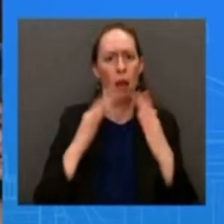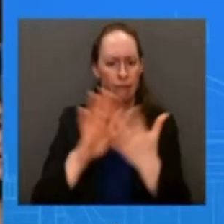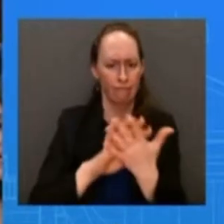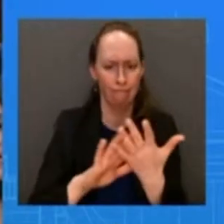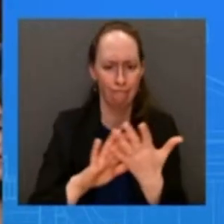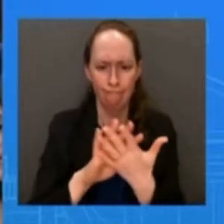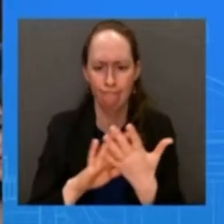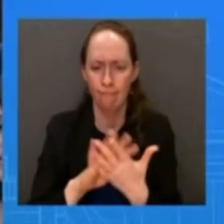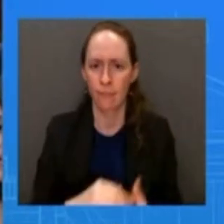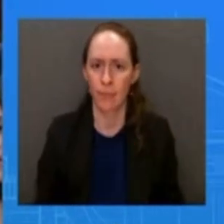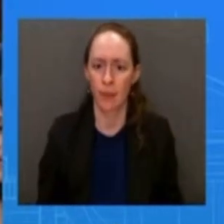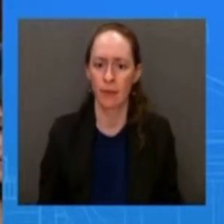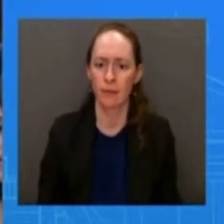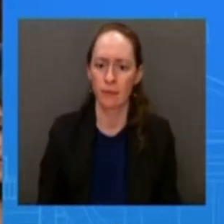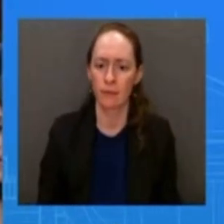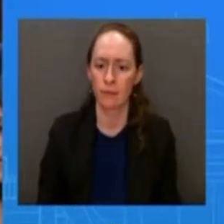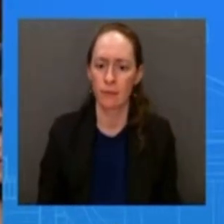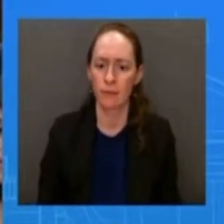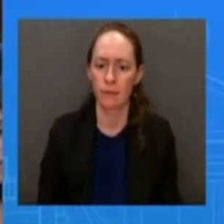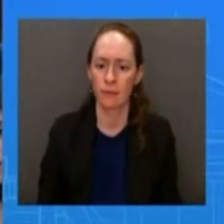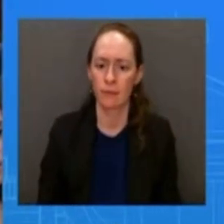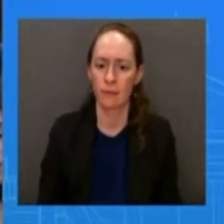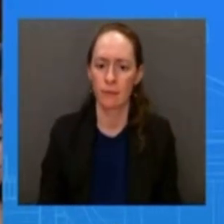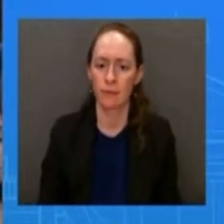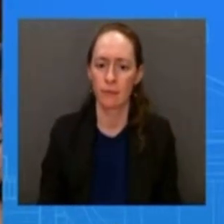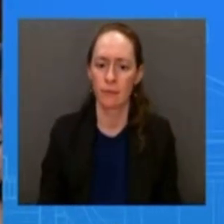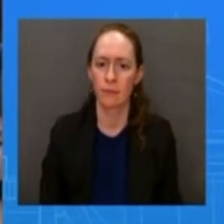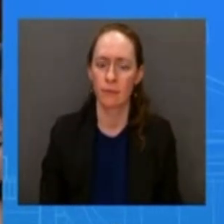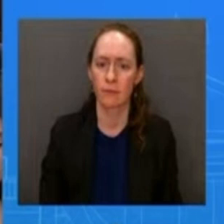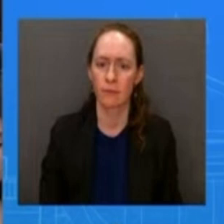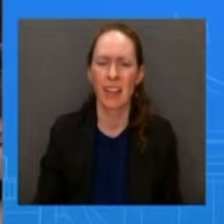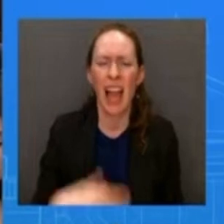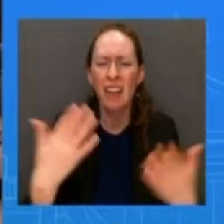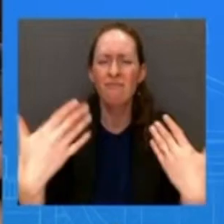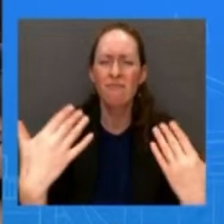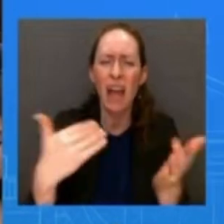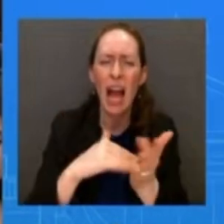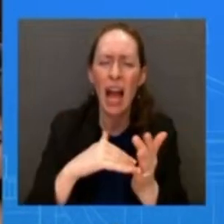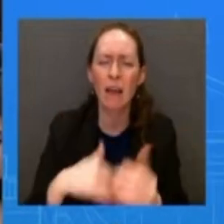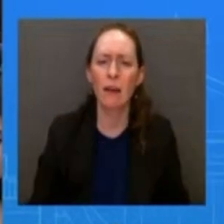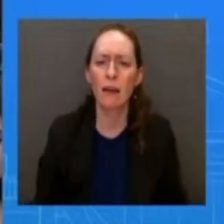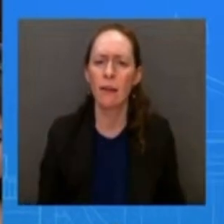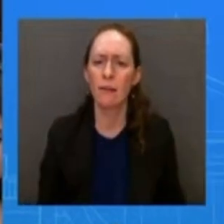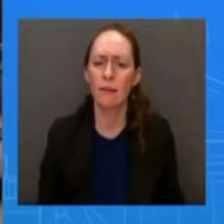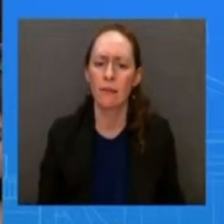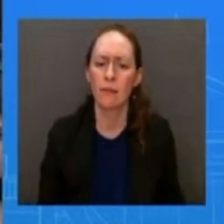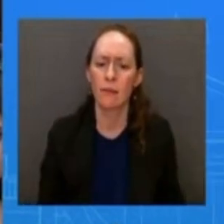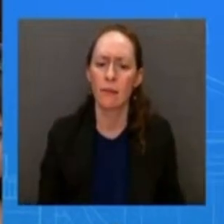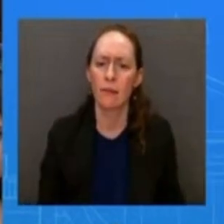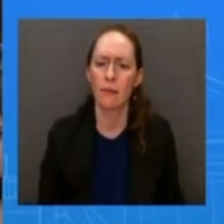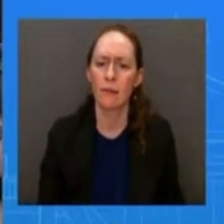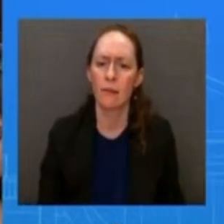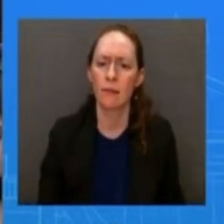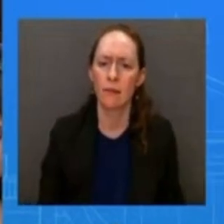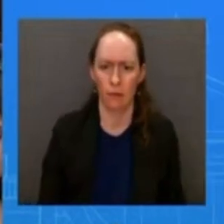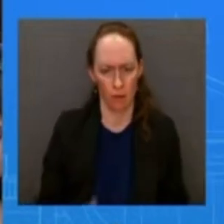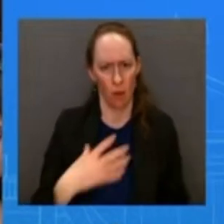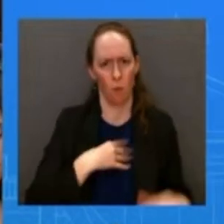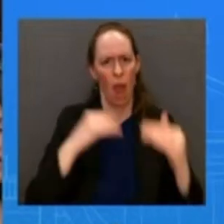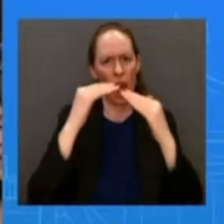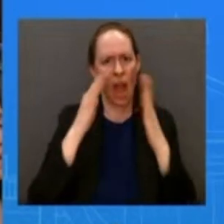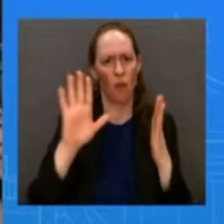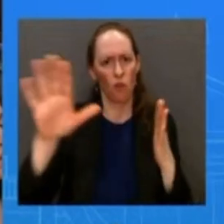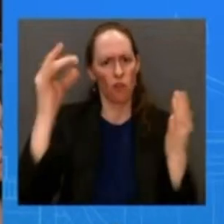documentary that was credible say that one more time can you say if the white house has any reaction to the documentary that